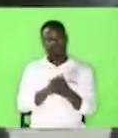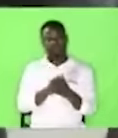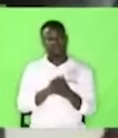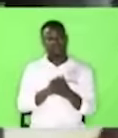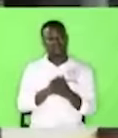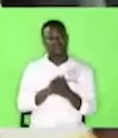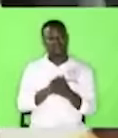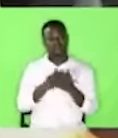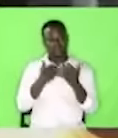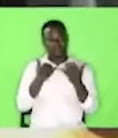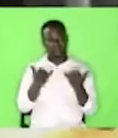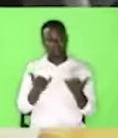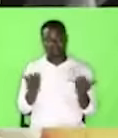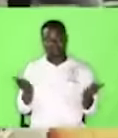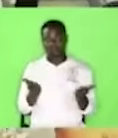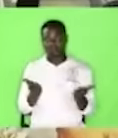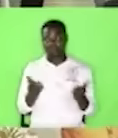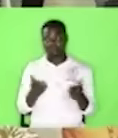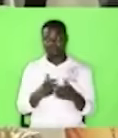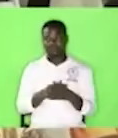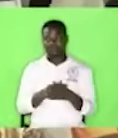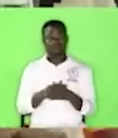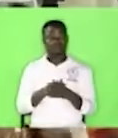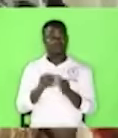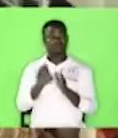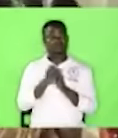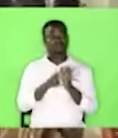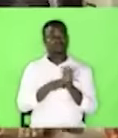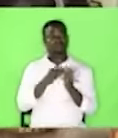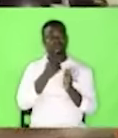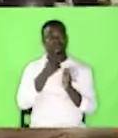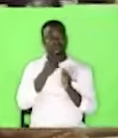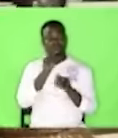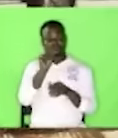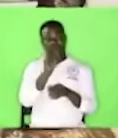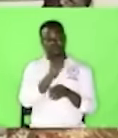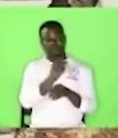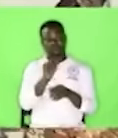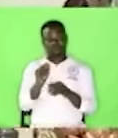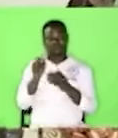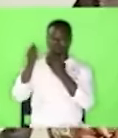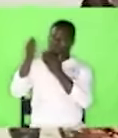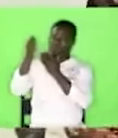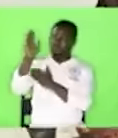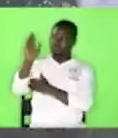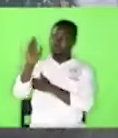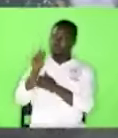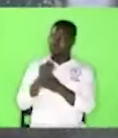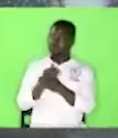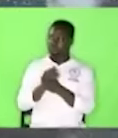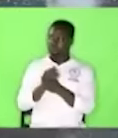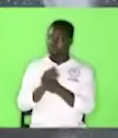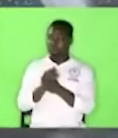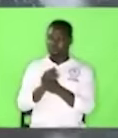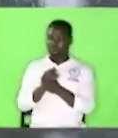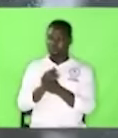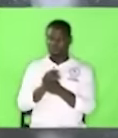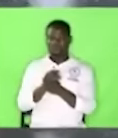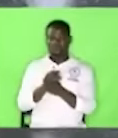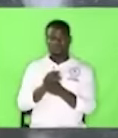this instance the bible says therefore God the supreme being